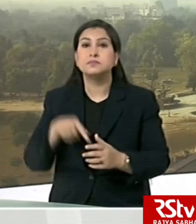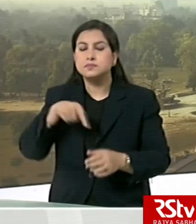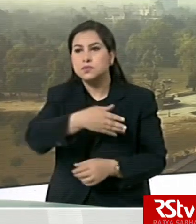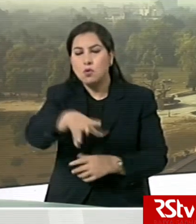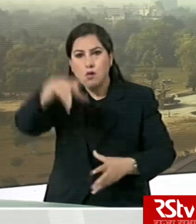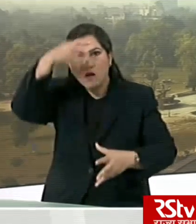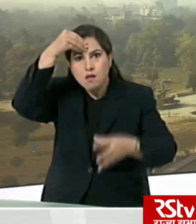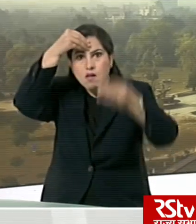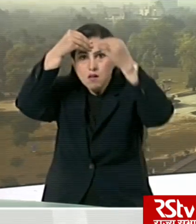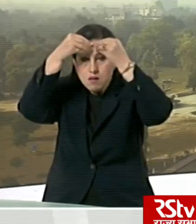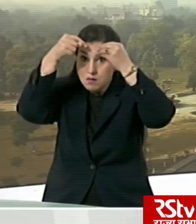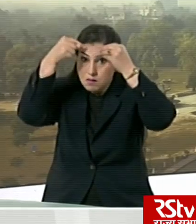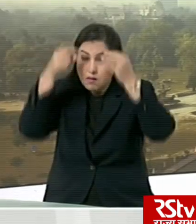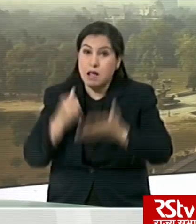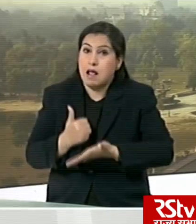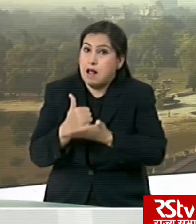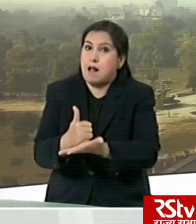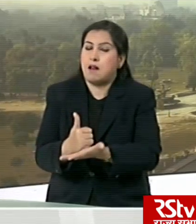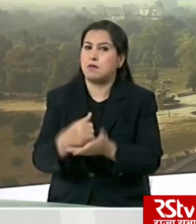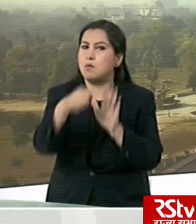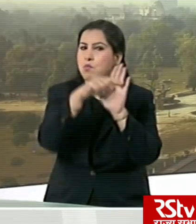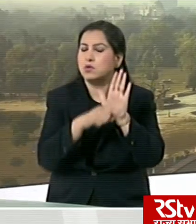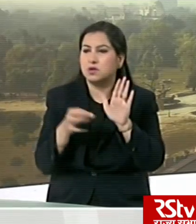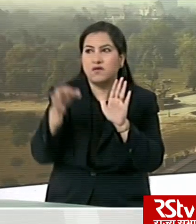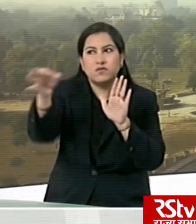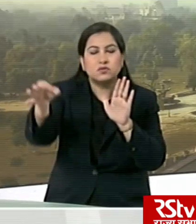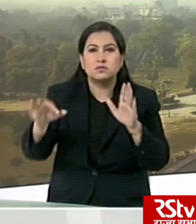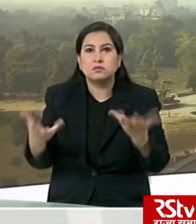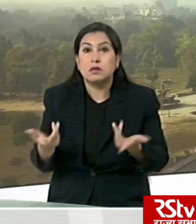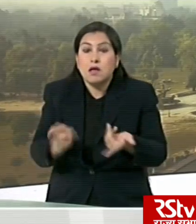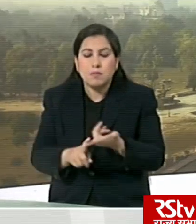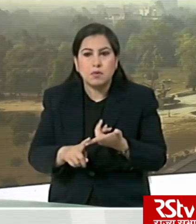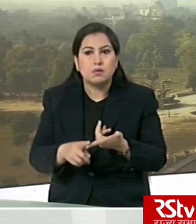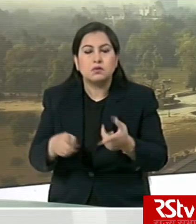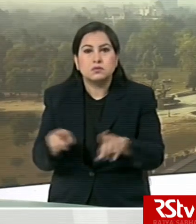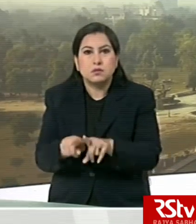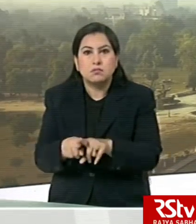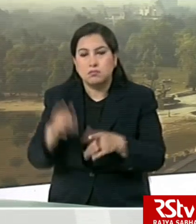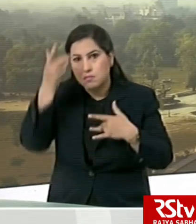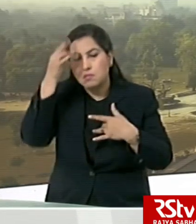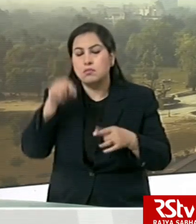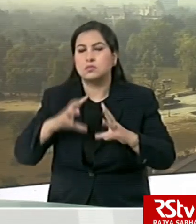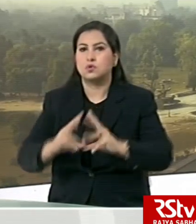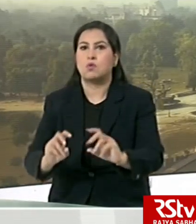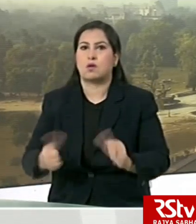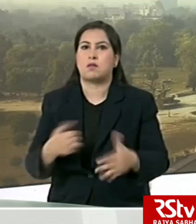learned will enable us to develop prudent policy measures to combat any such crisis in the future.